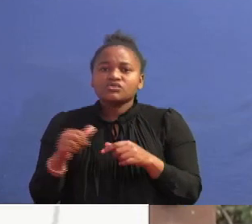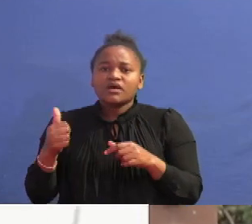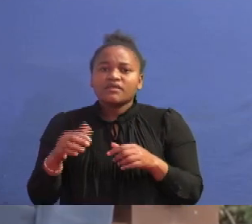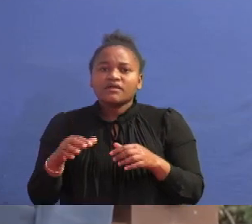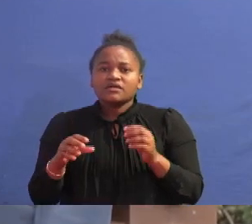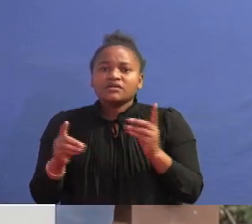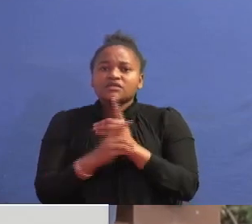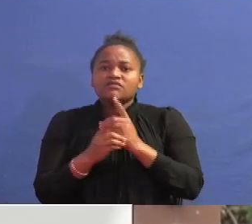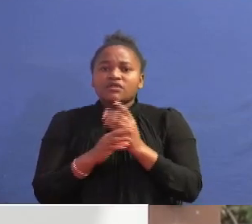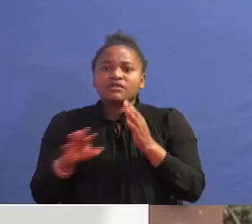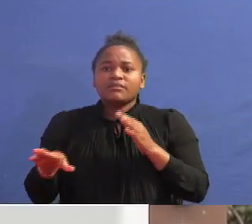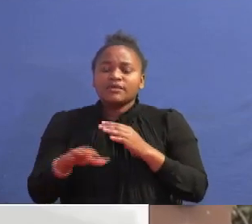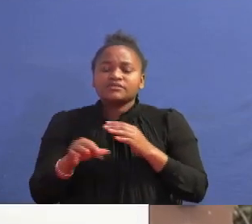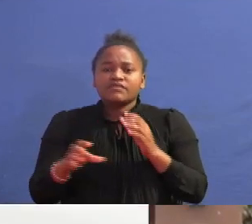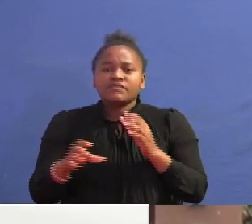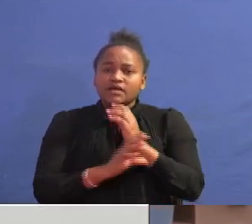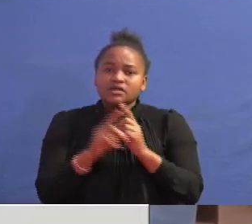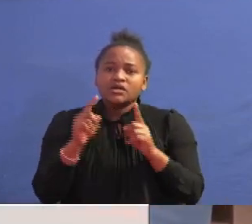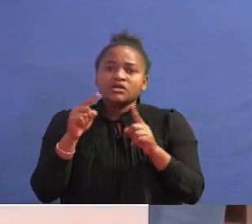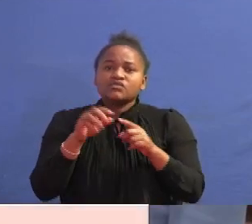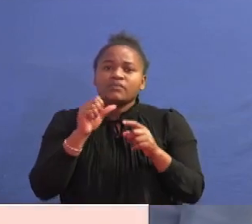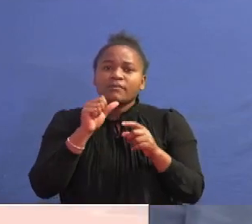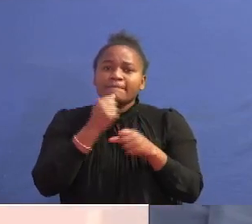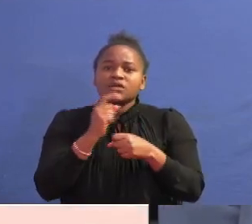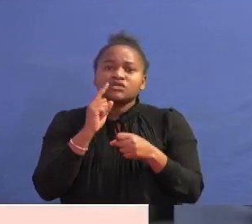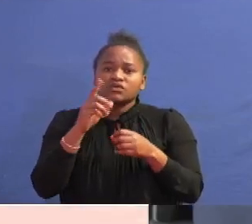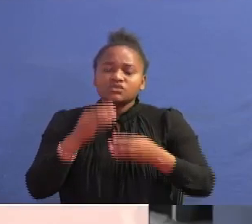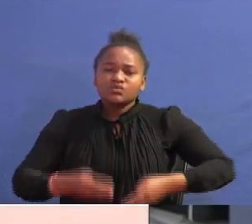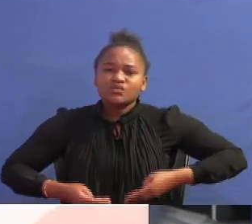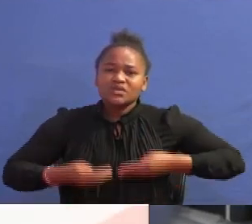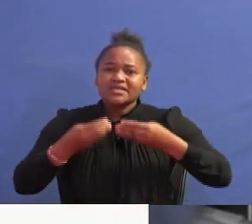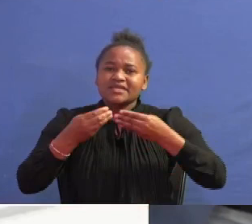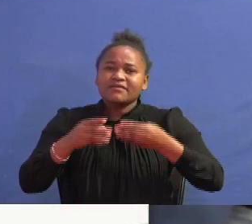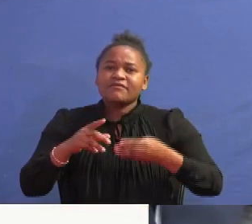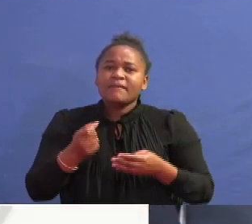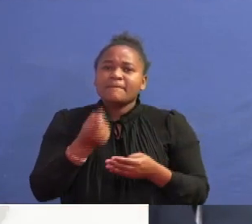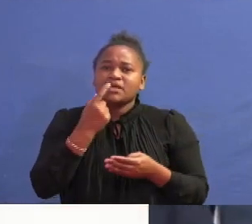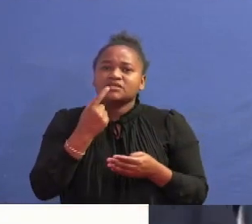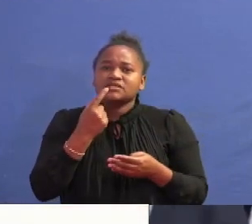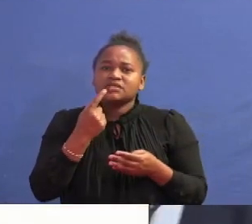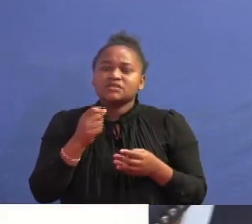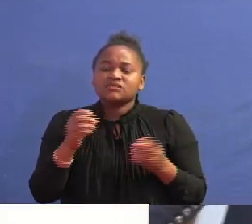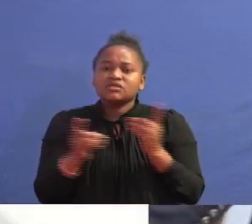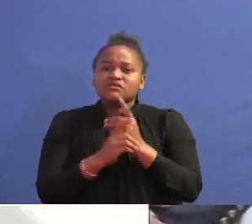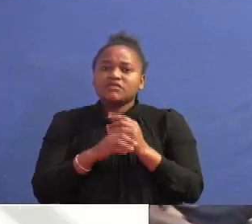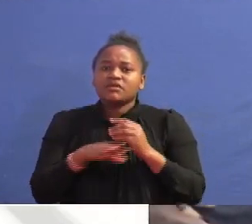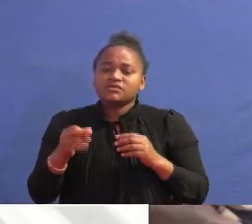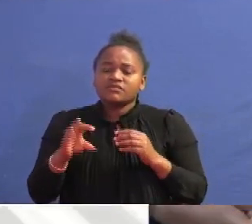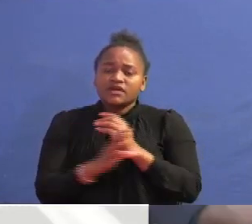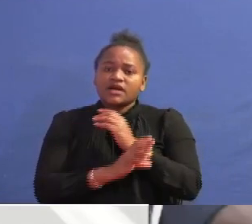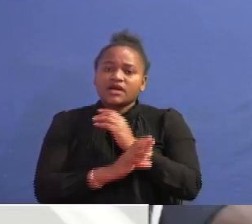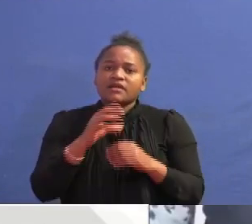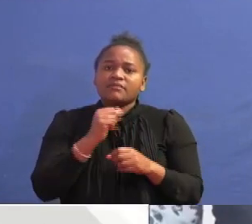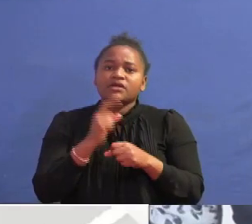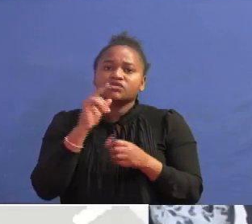the country, to make sure that we deliver medicine to different parts of the country, and to